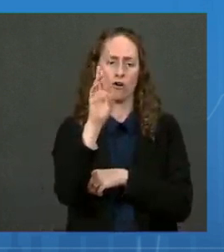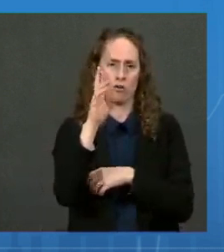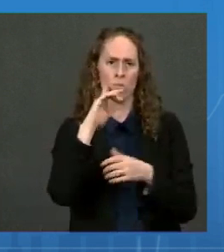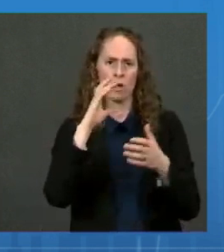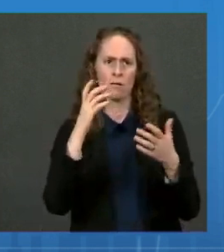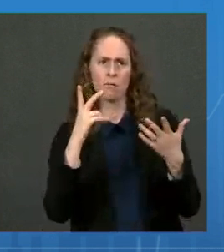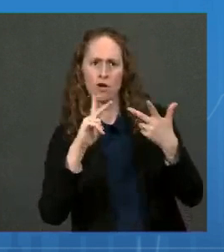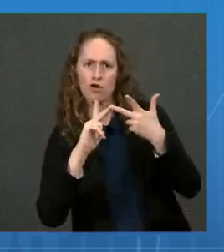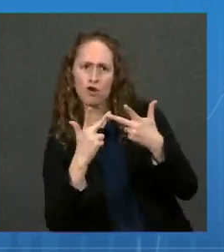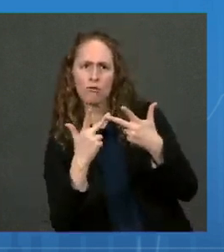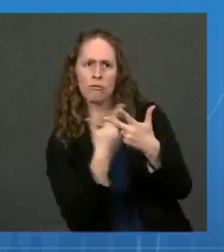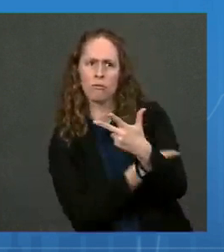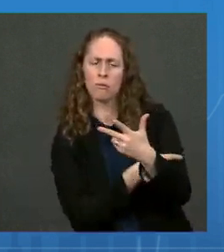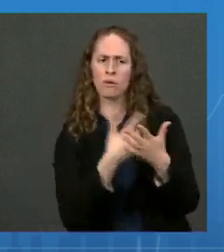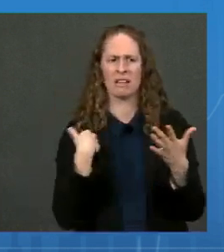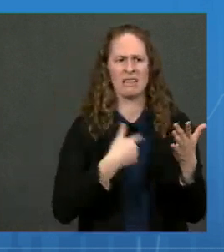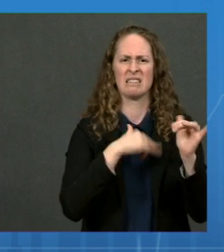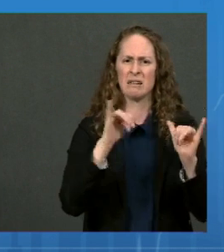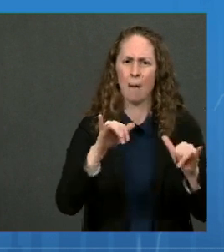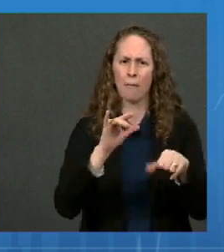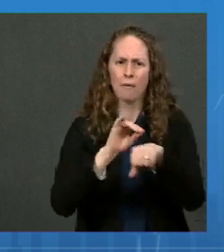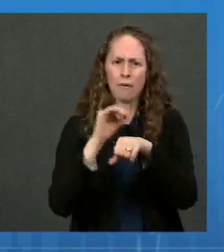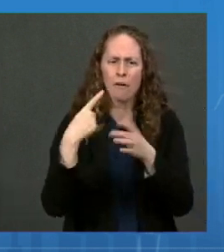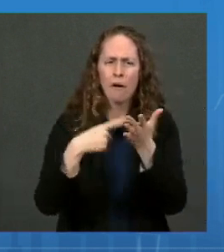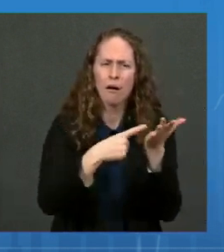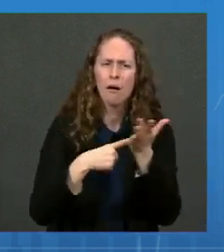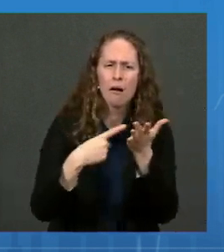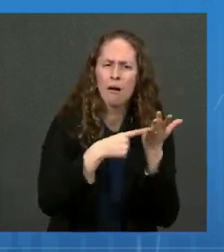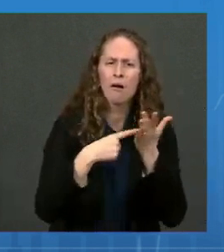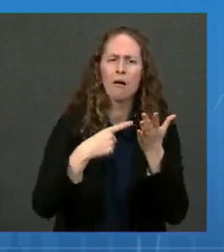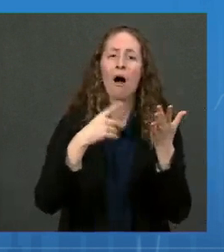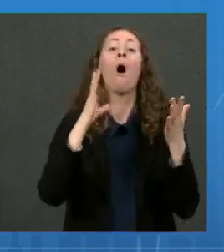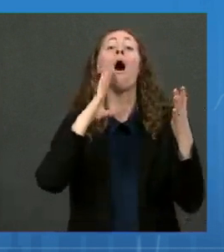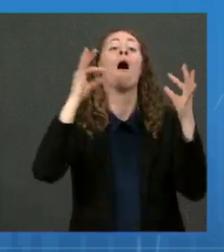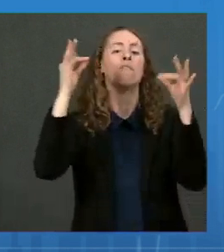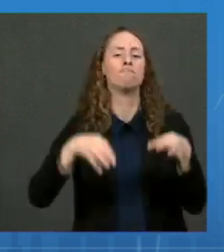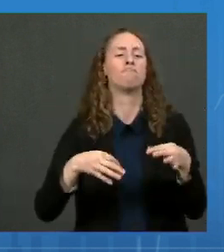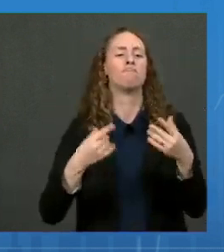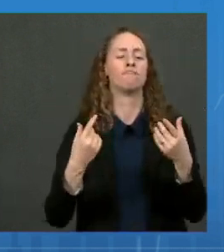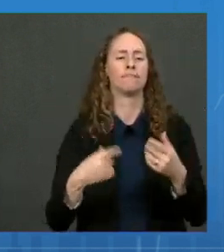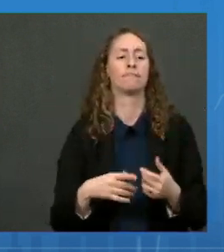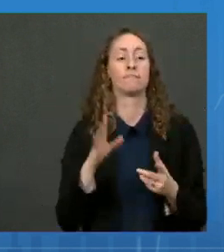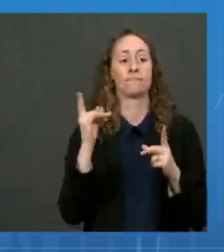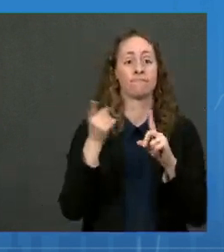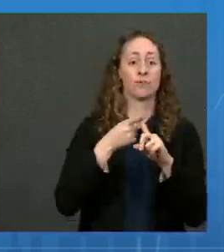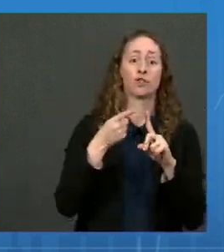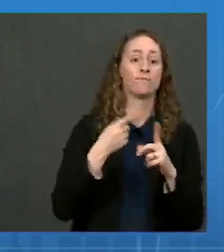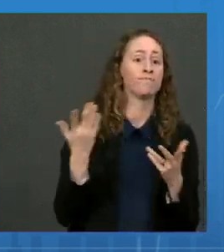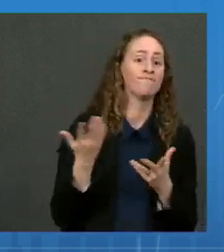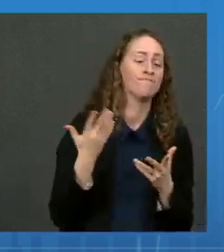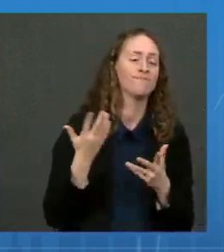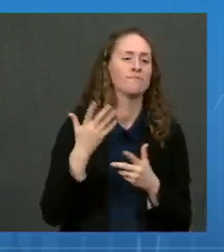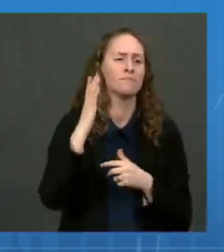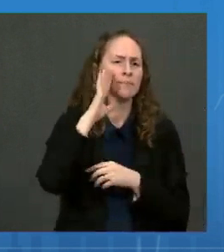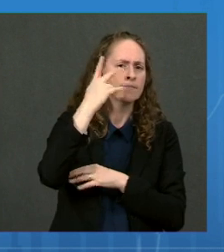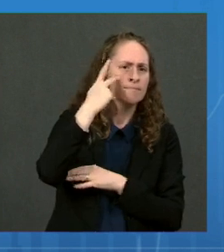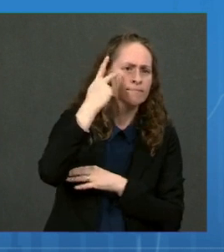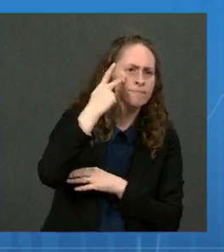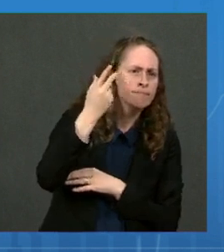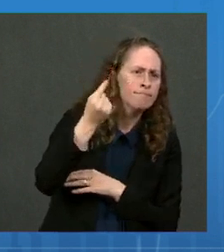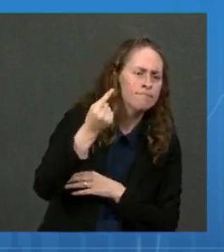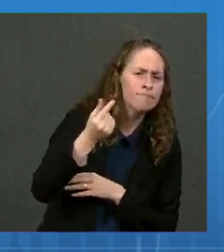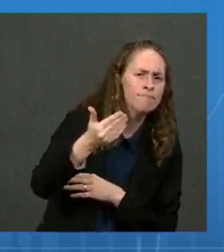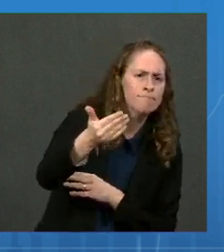it will unfold again for two very important decisions. First, the decision about whether to authorize booster shots for Moderna and J&J recipients,